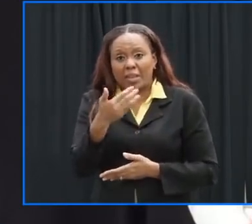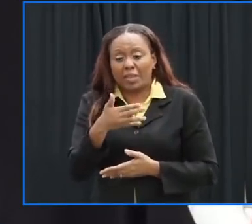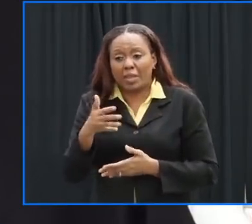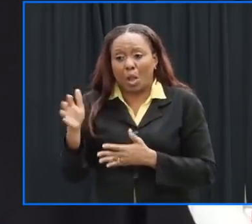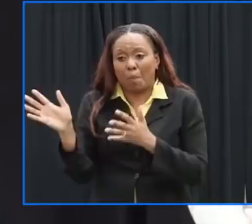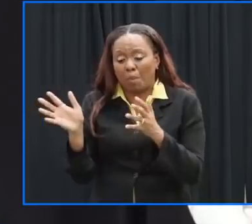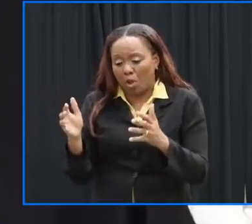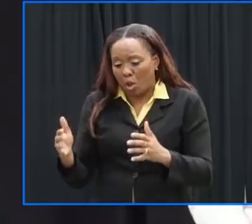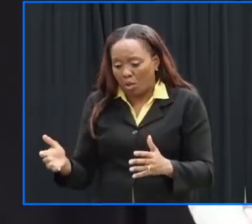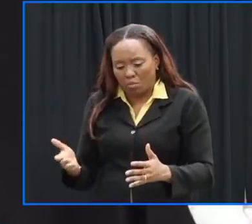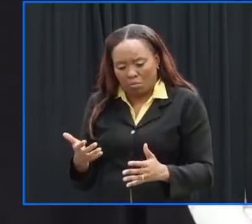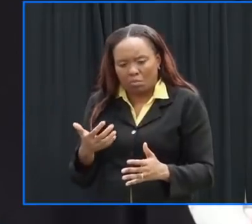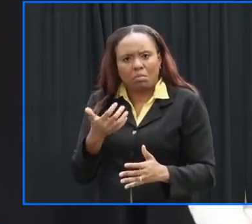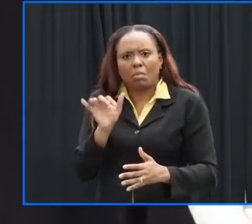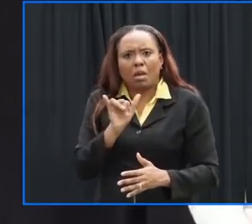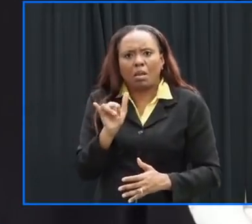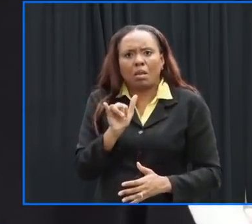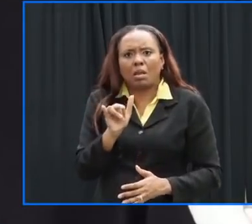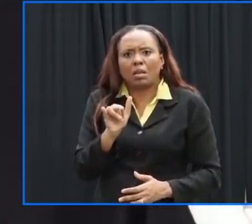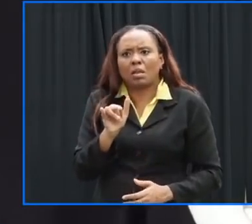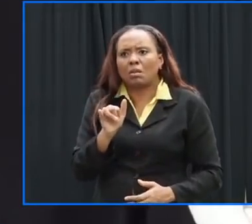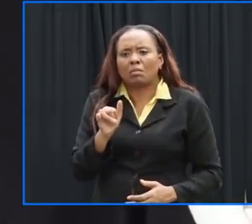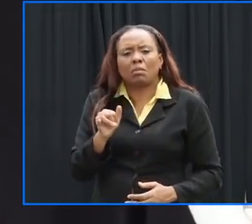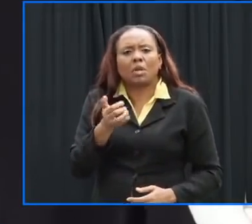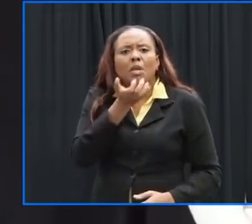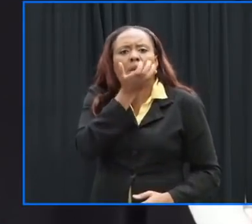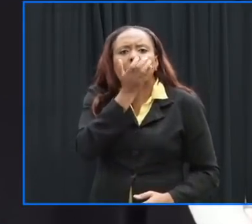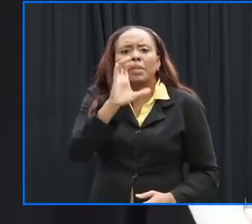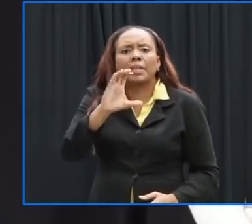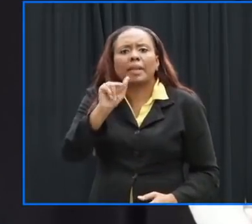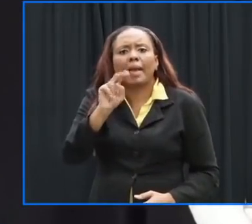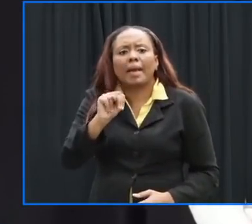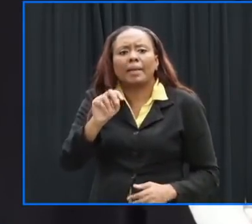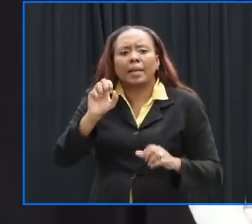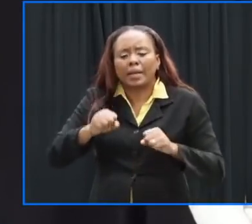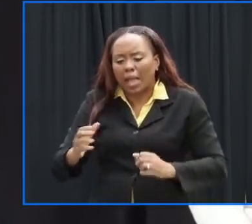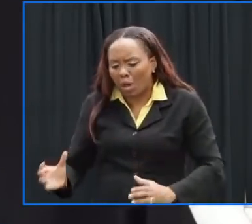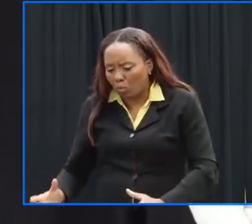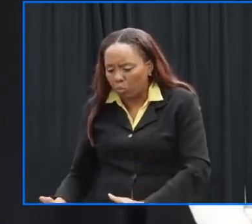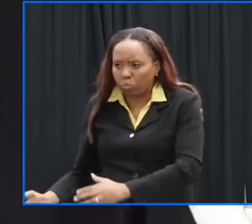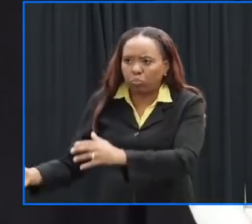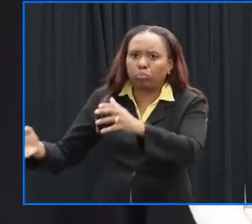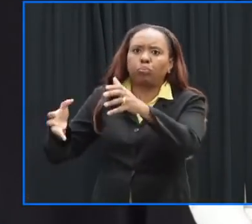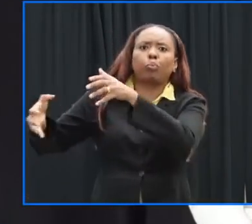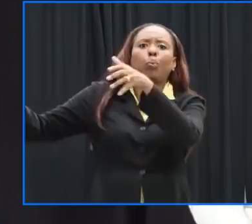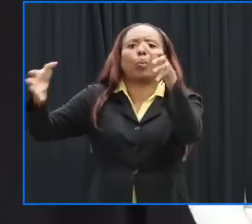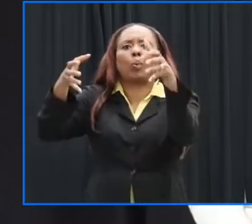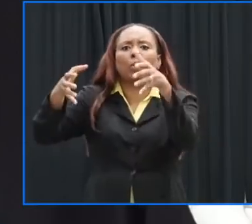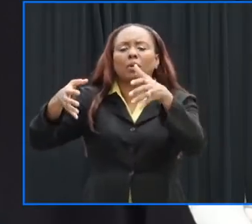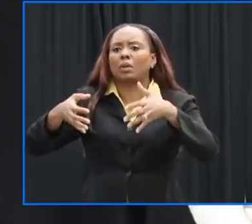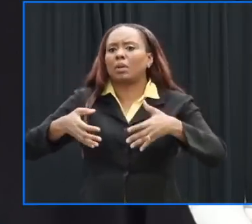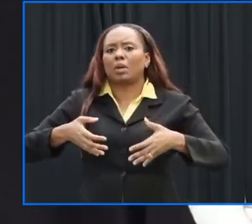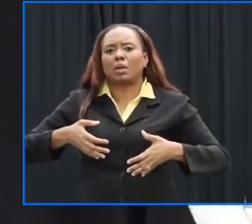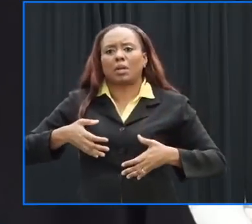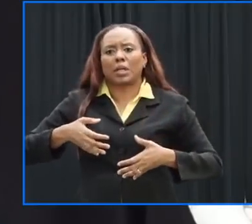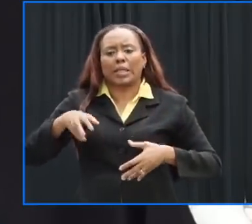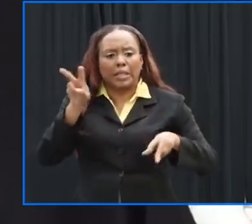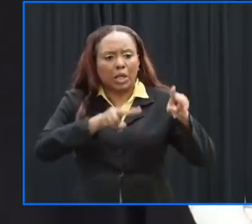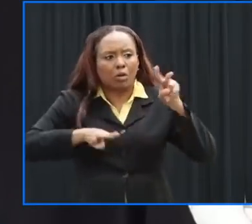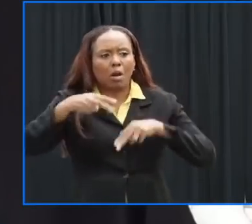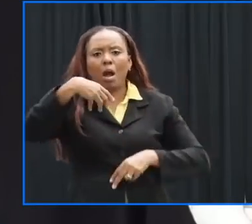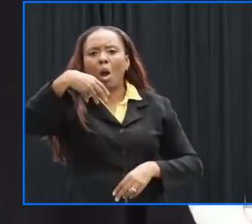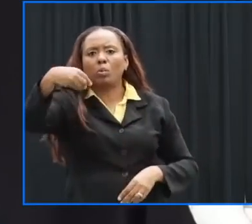40 50 miles of wind is a missile and a missile is capable of killing and